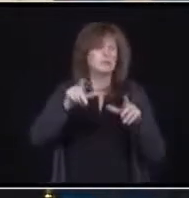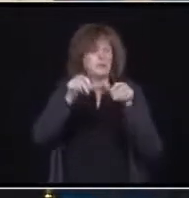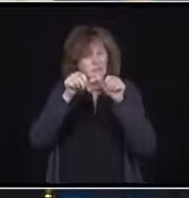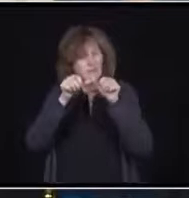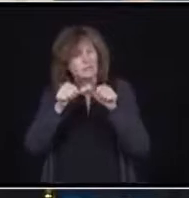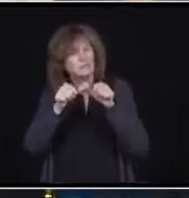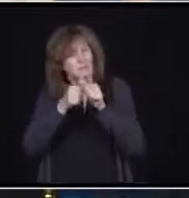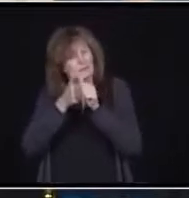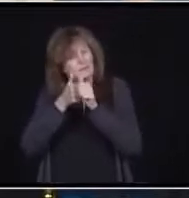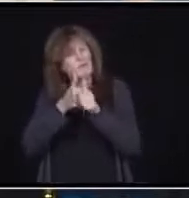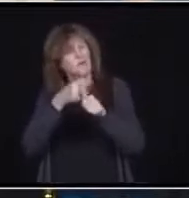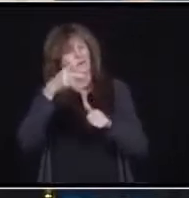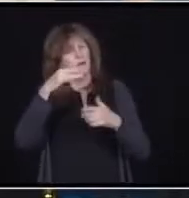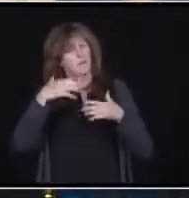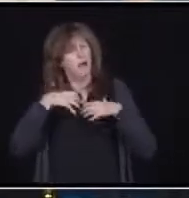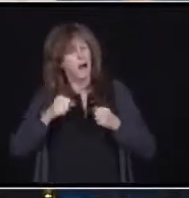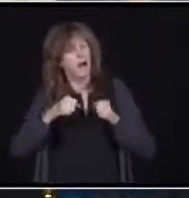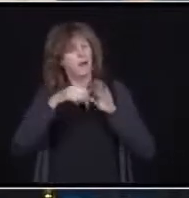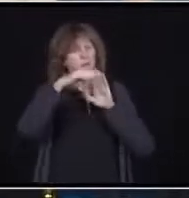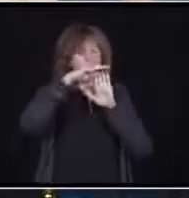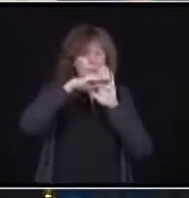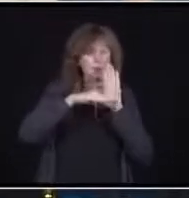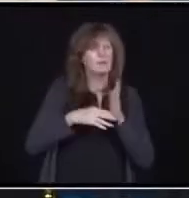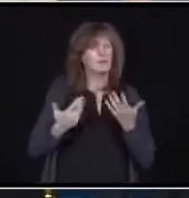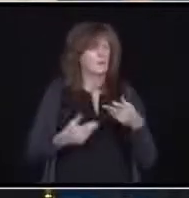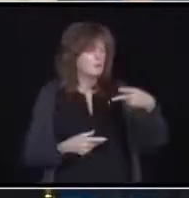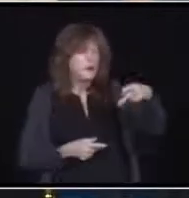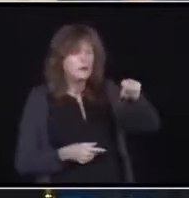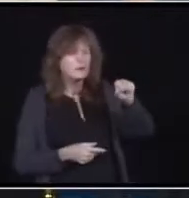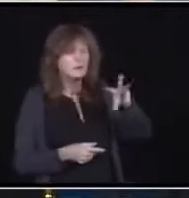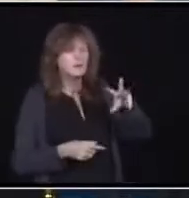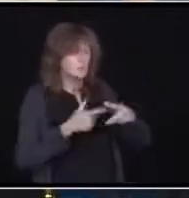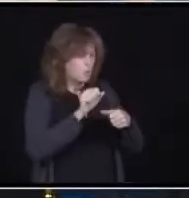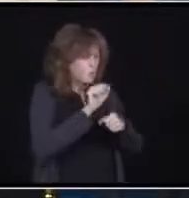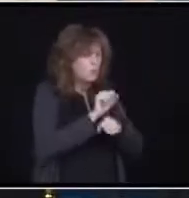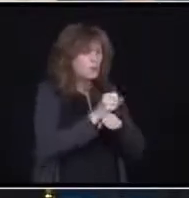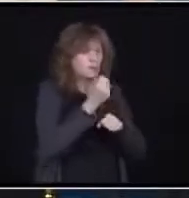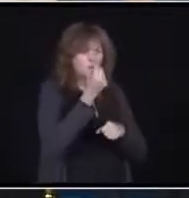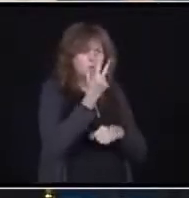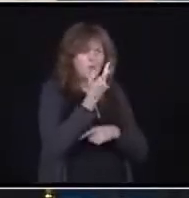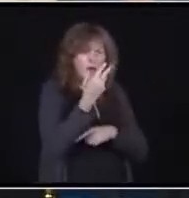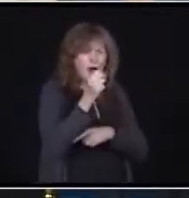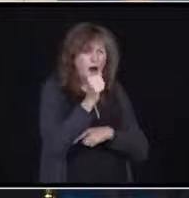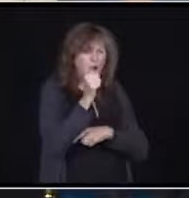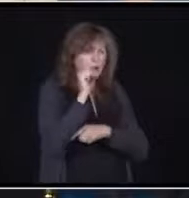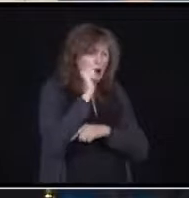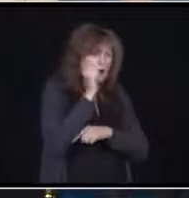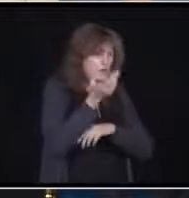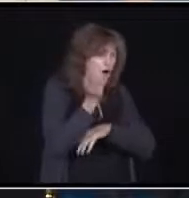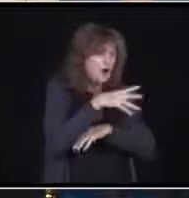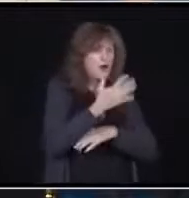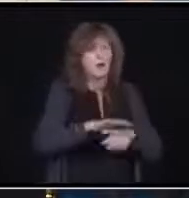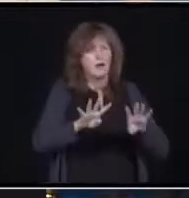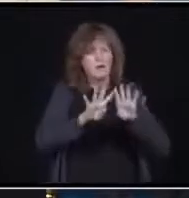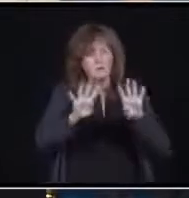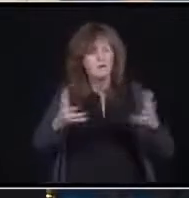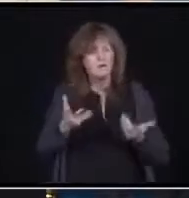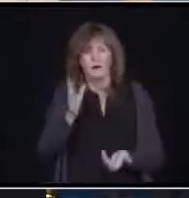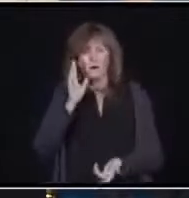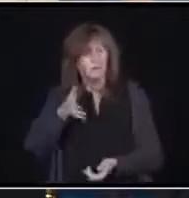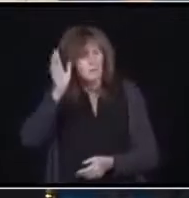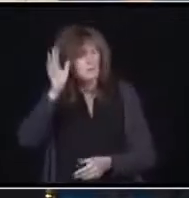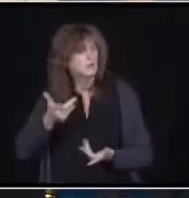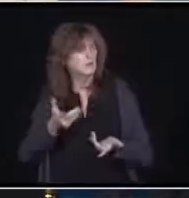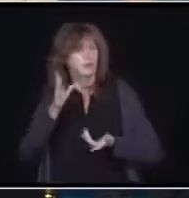PSWs and everyone working 12 hours a day on the front lines. Think about your grandparents, your parents, friends and family